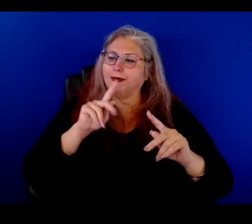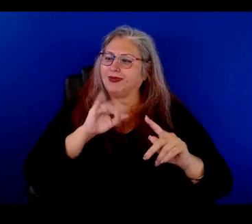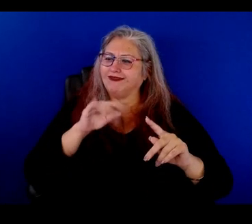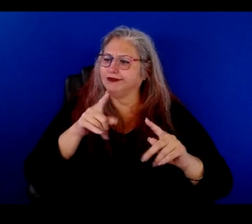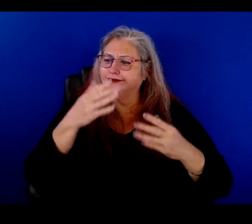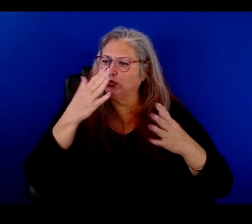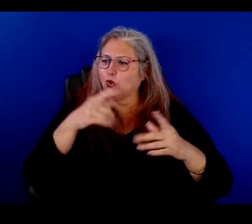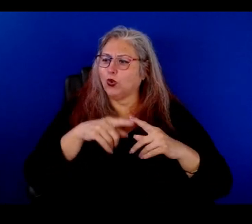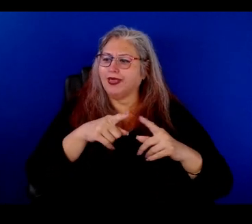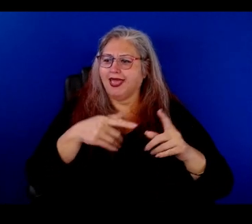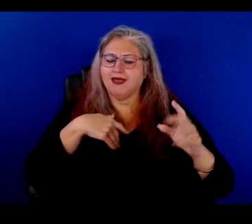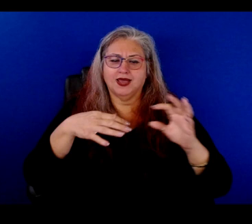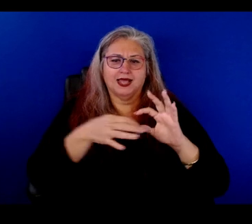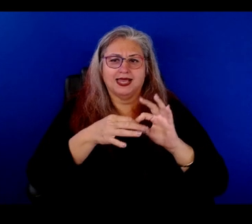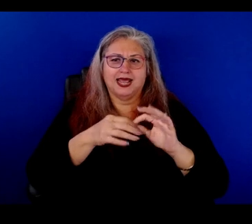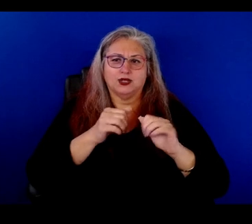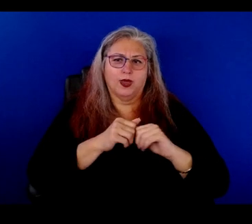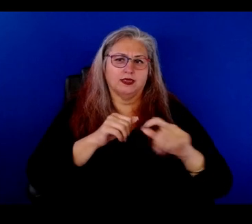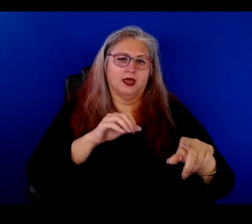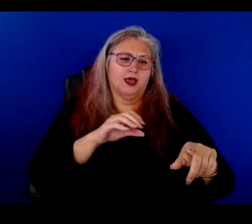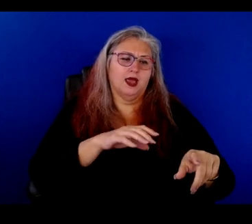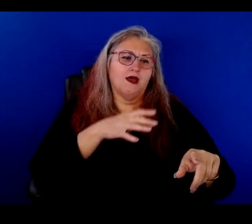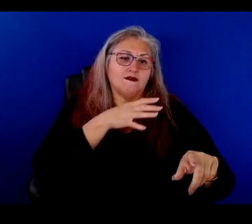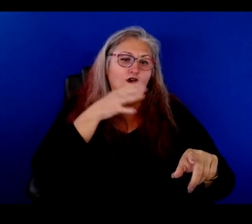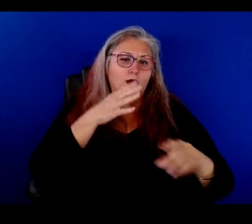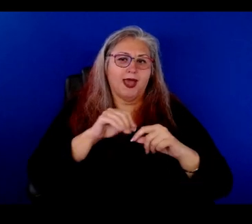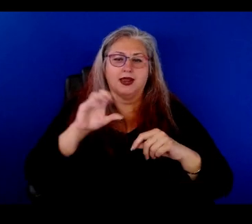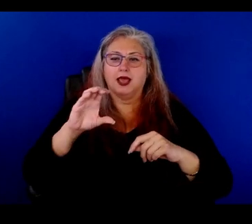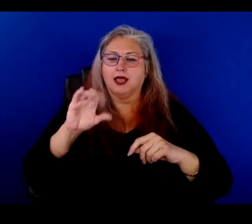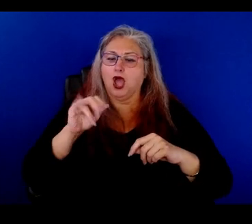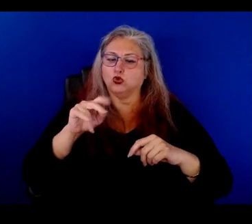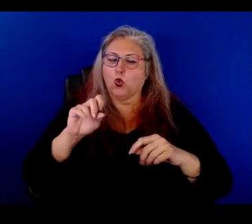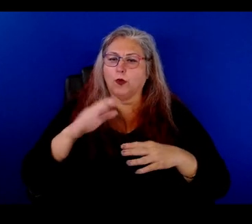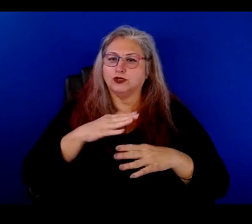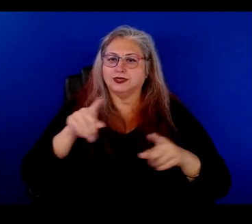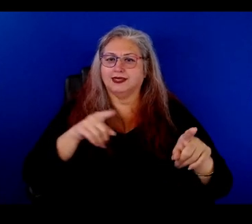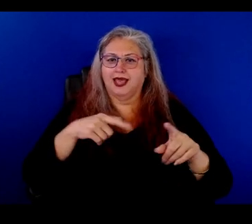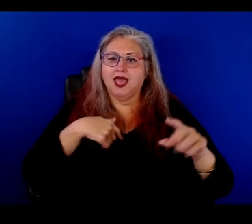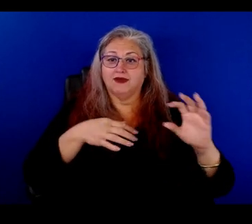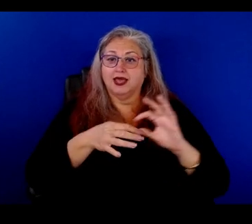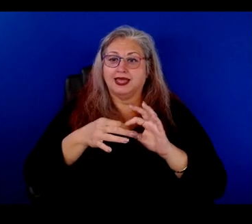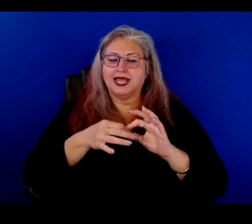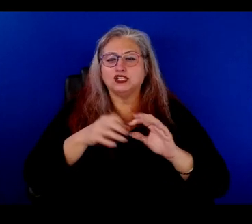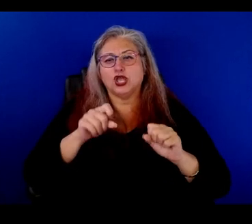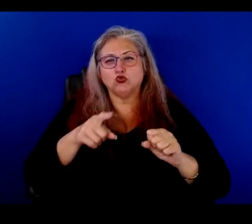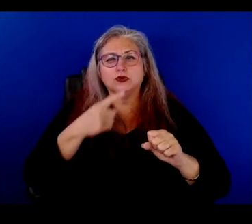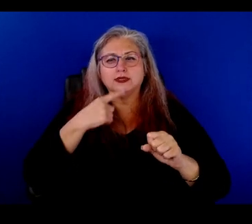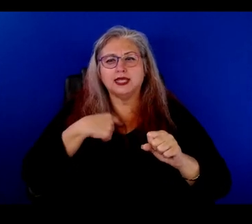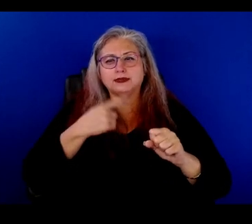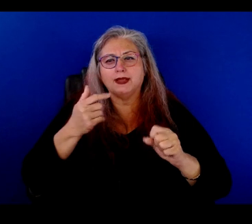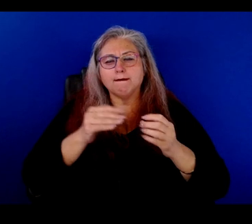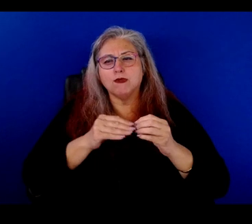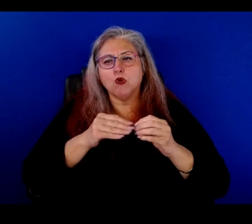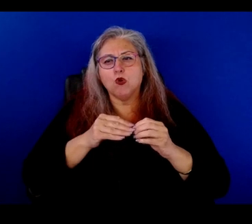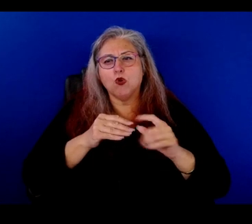there's a connection between Conjunto music and farm work, right? There's that, there's that connection there. Can you just tell us a little bit